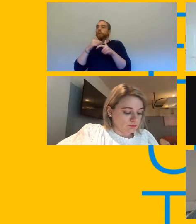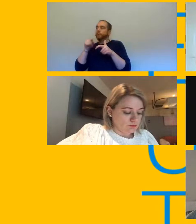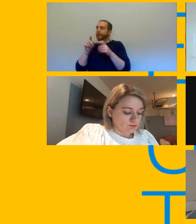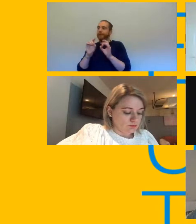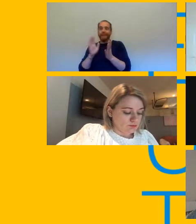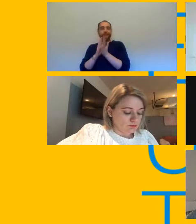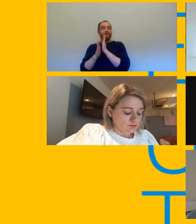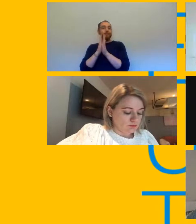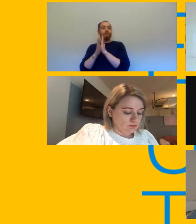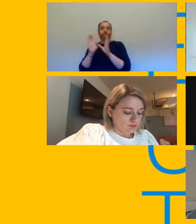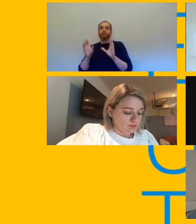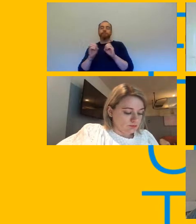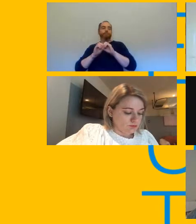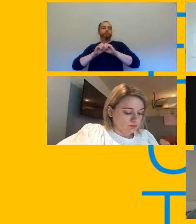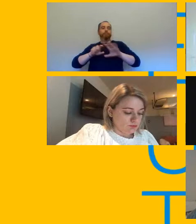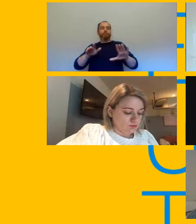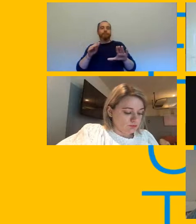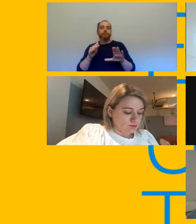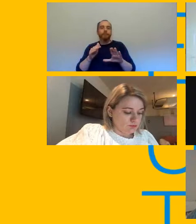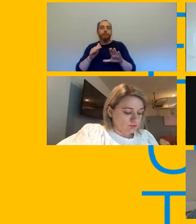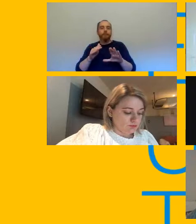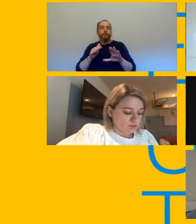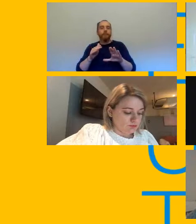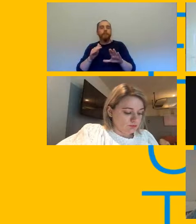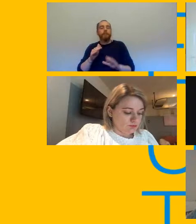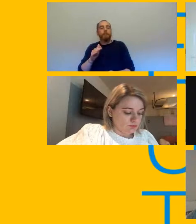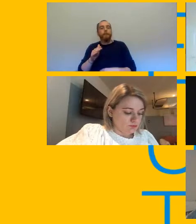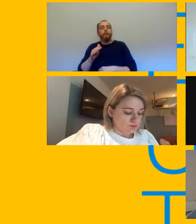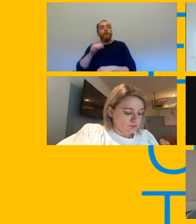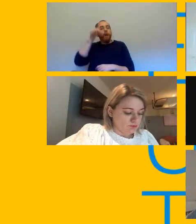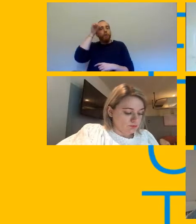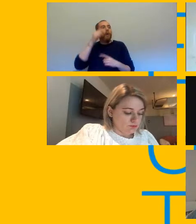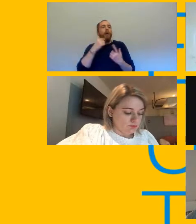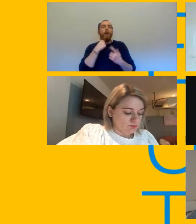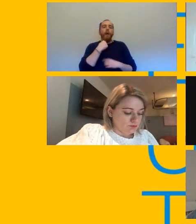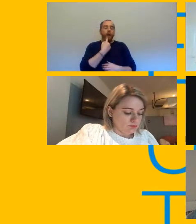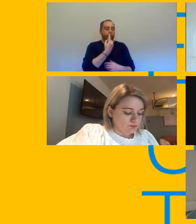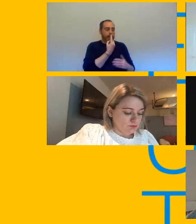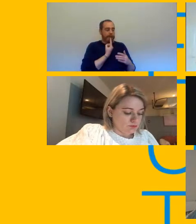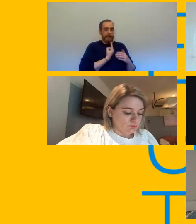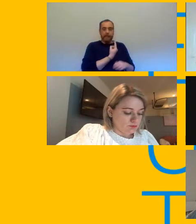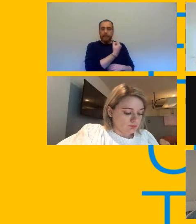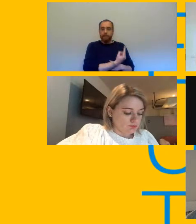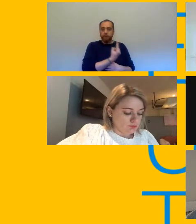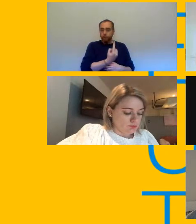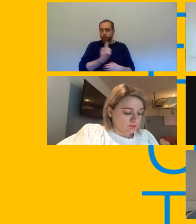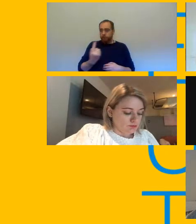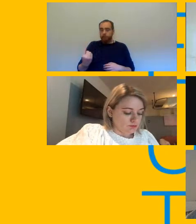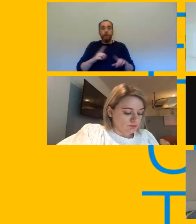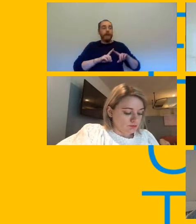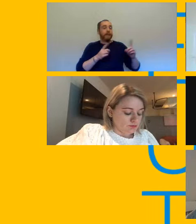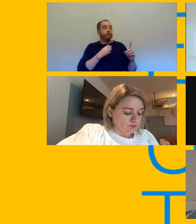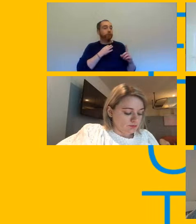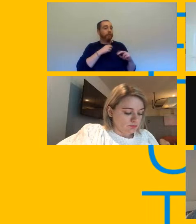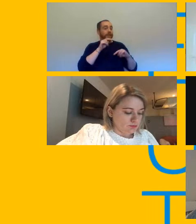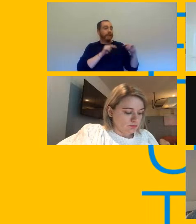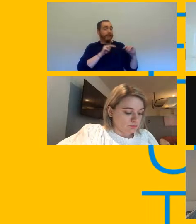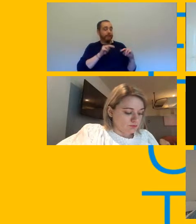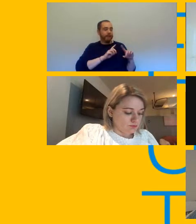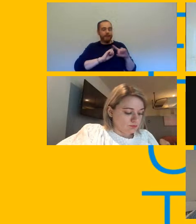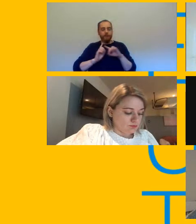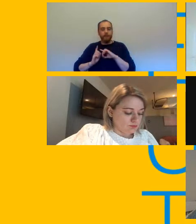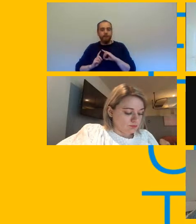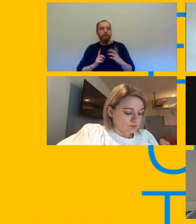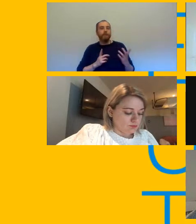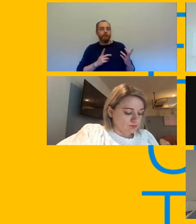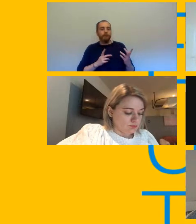problem this is a collective problem i appreciate that people will have different individual risk factors but bringing people into the workplace when it's not